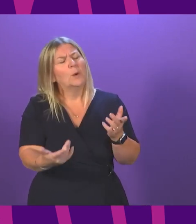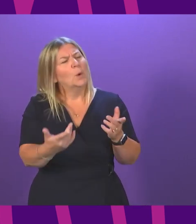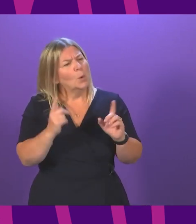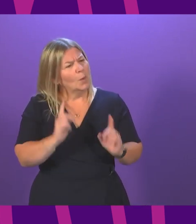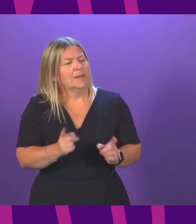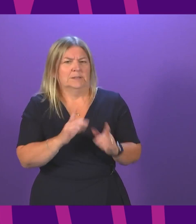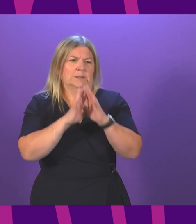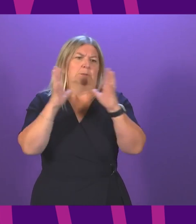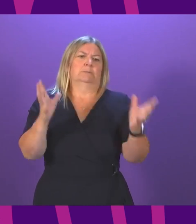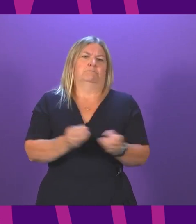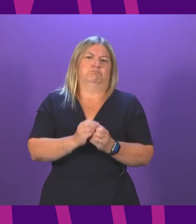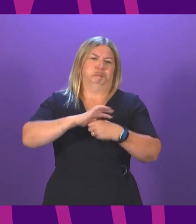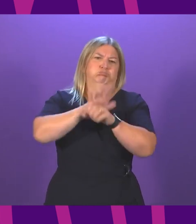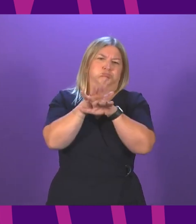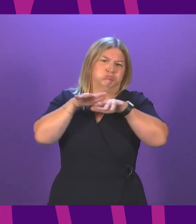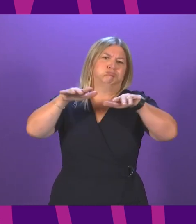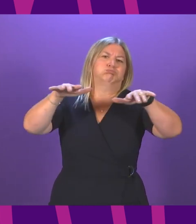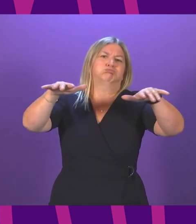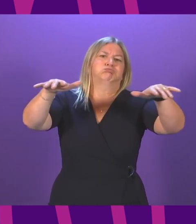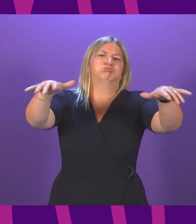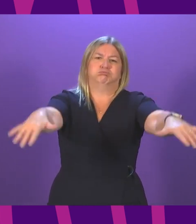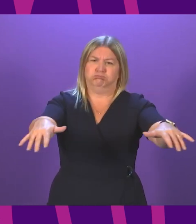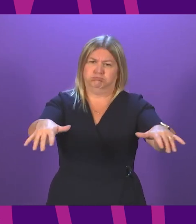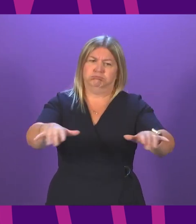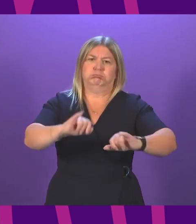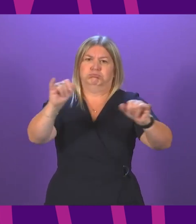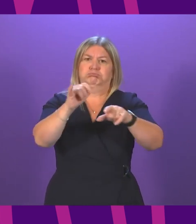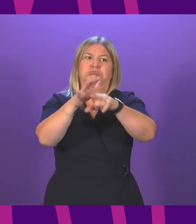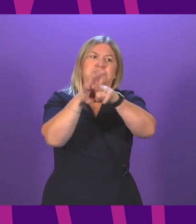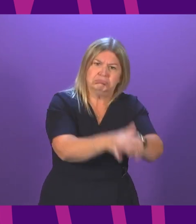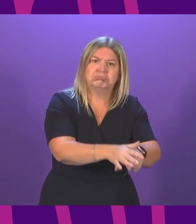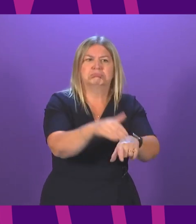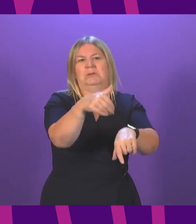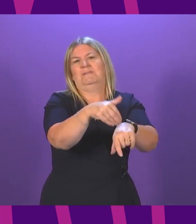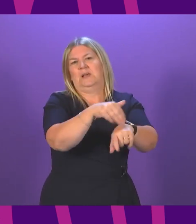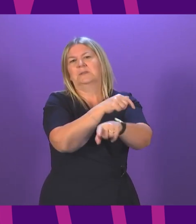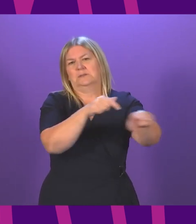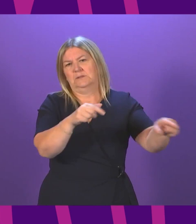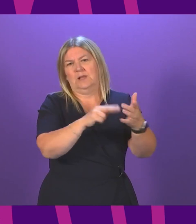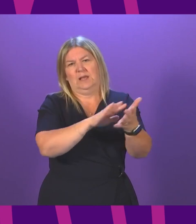a global pandemic that has had a significant impact on our national health service. Anna Sarwar is right to say that there were challenges